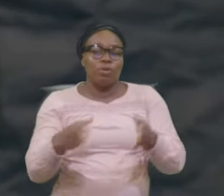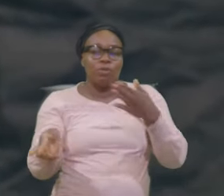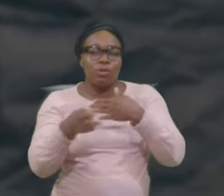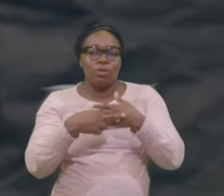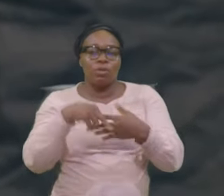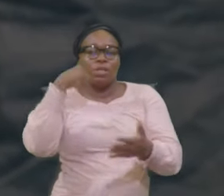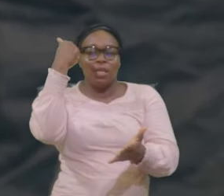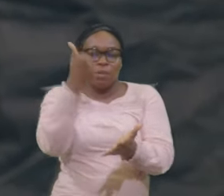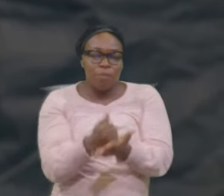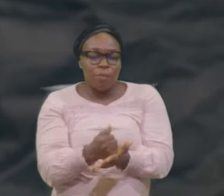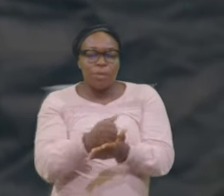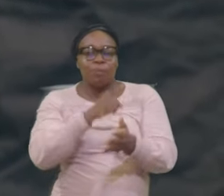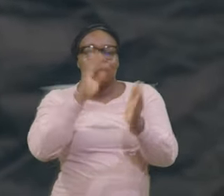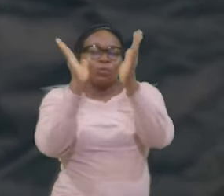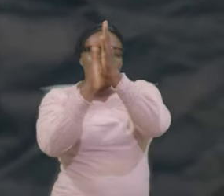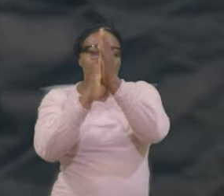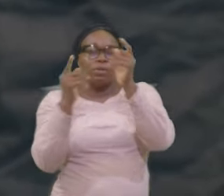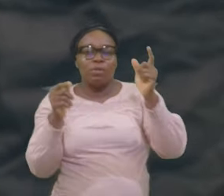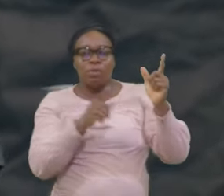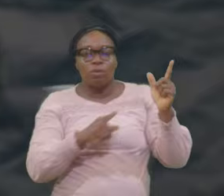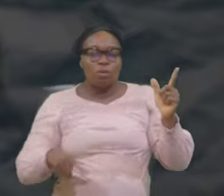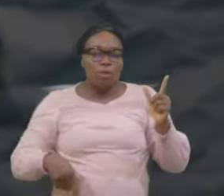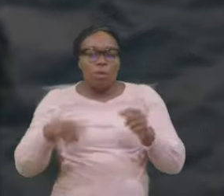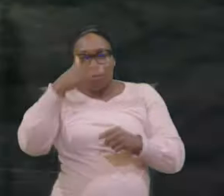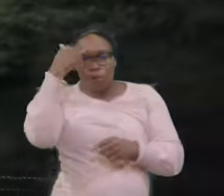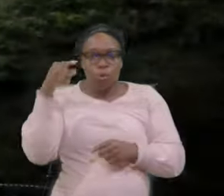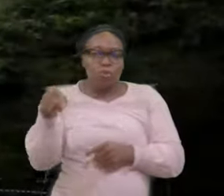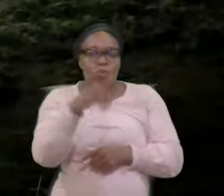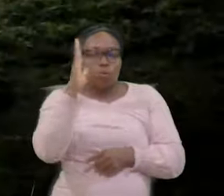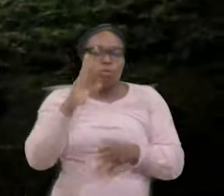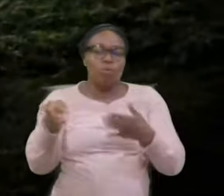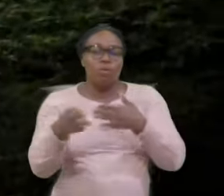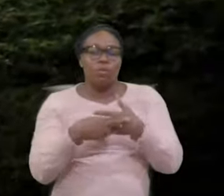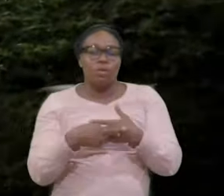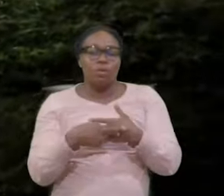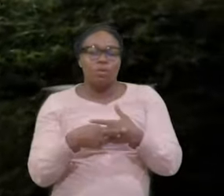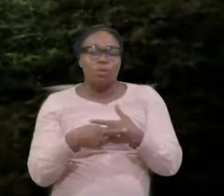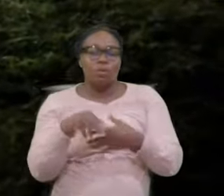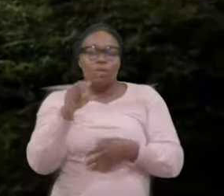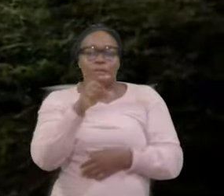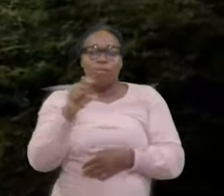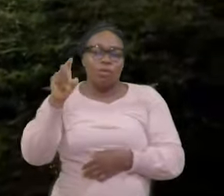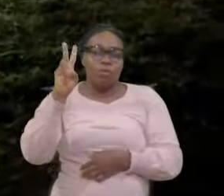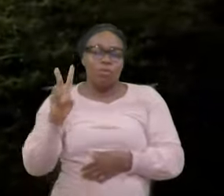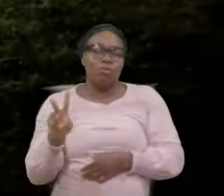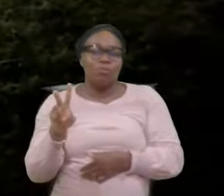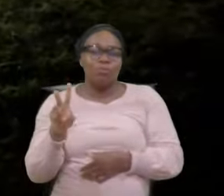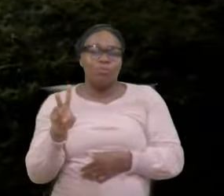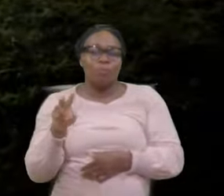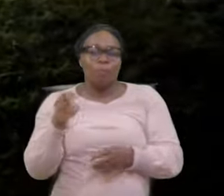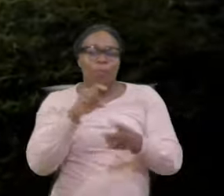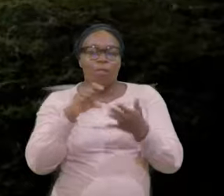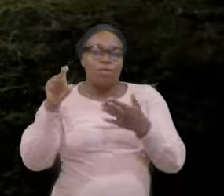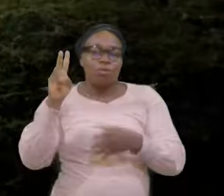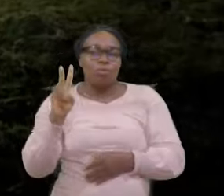it Says For thou Was fallen By thine Inequity Look at Verse 2 It says In verse 2